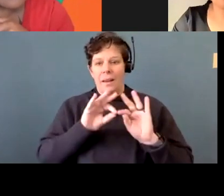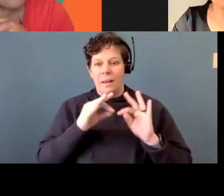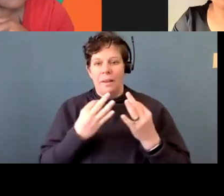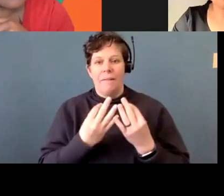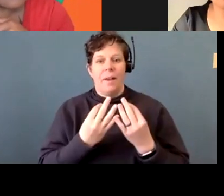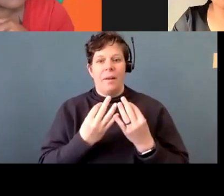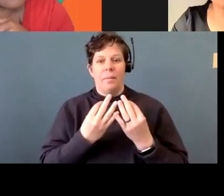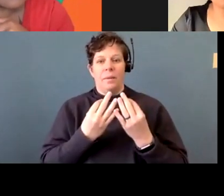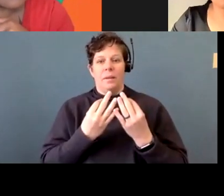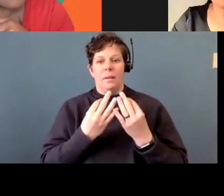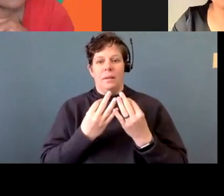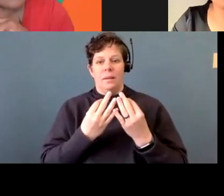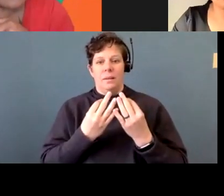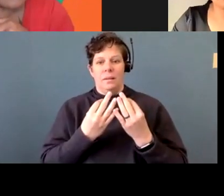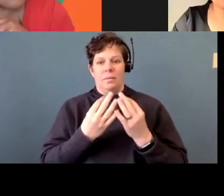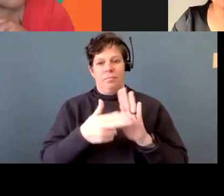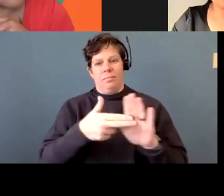these, this category.